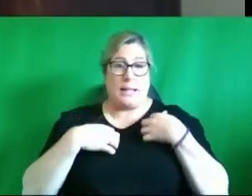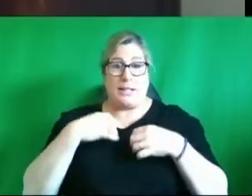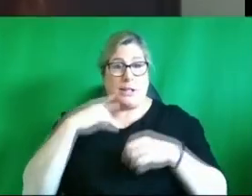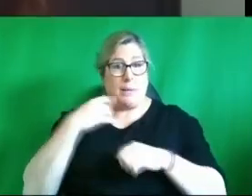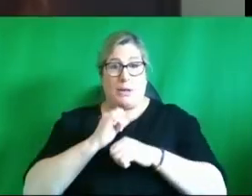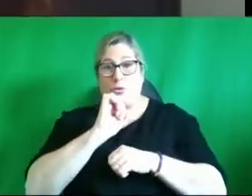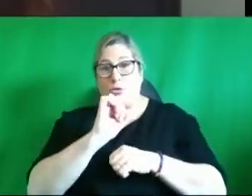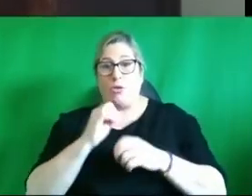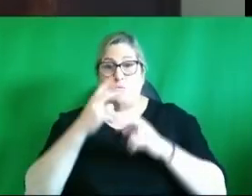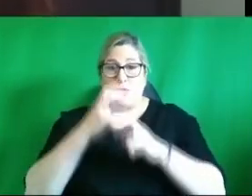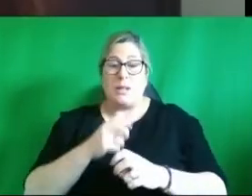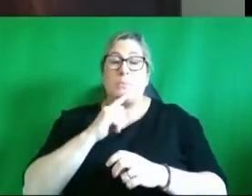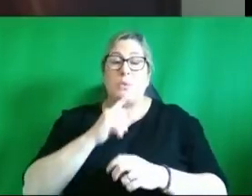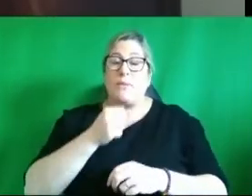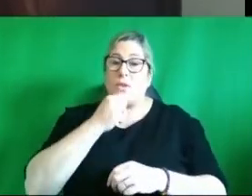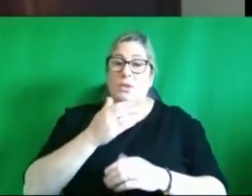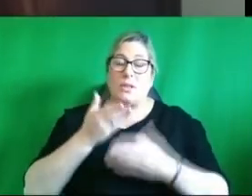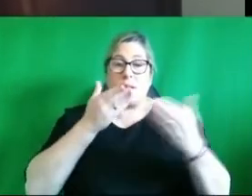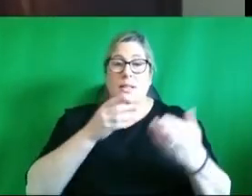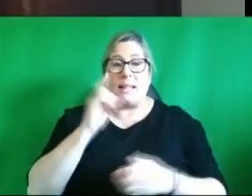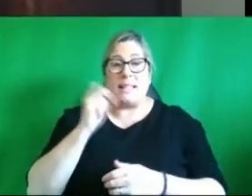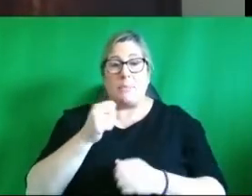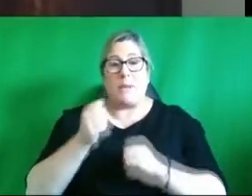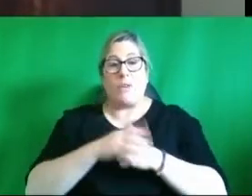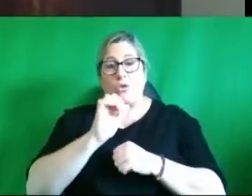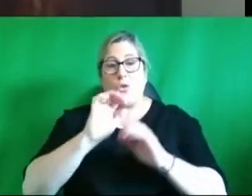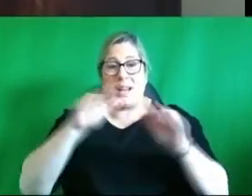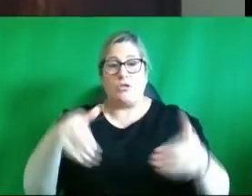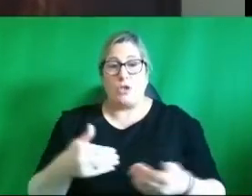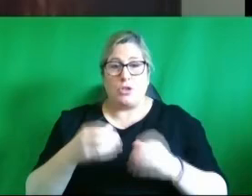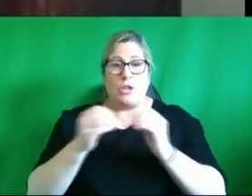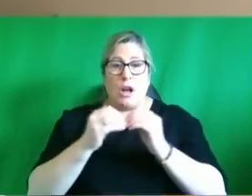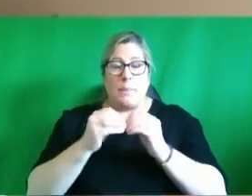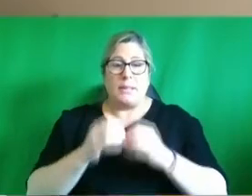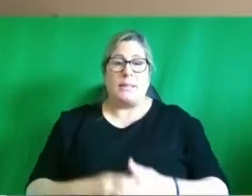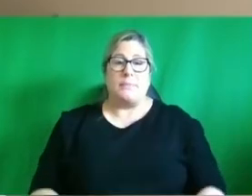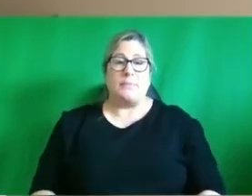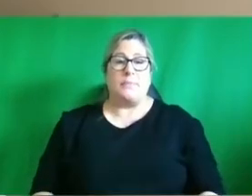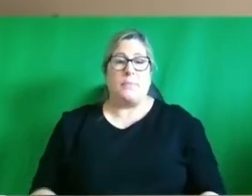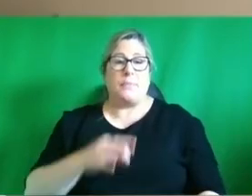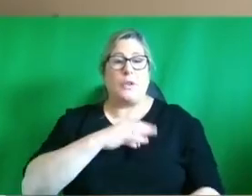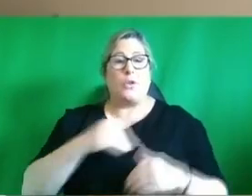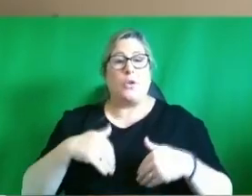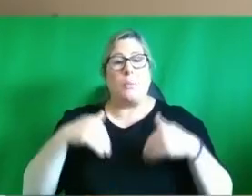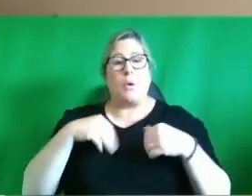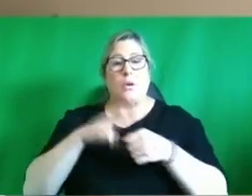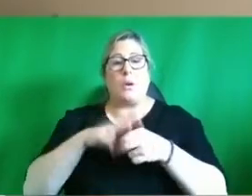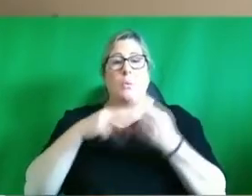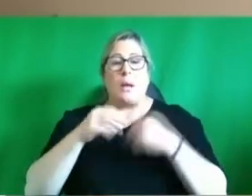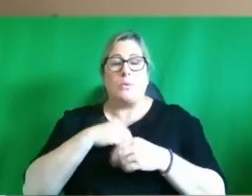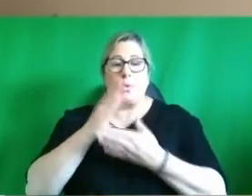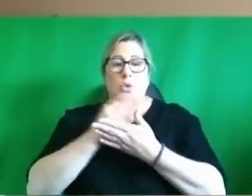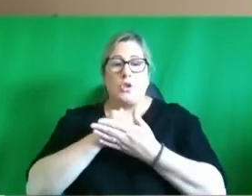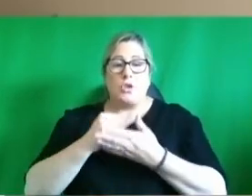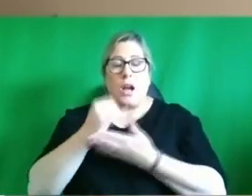so firstly I'm going to come to you Damian please for your introductory remarks good morning and welcome to the shared island event